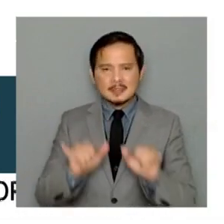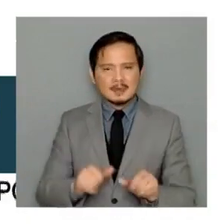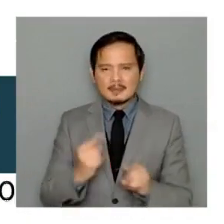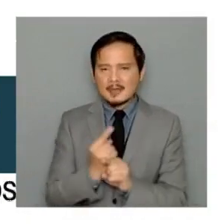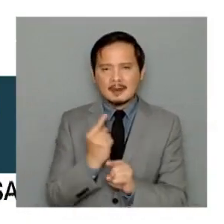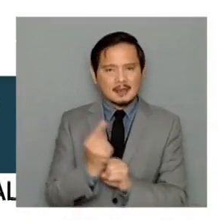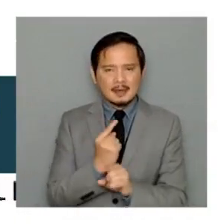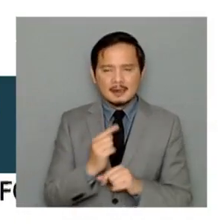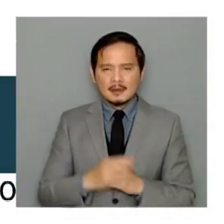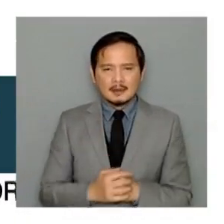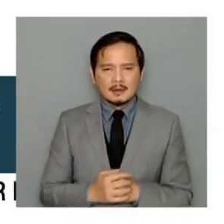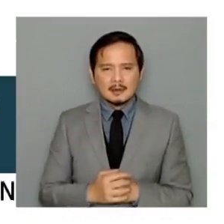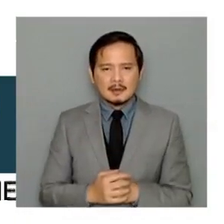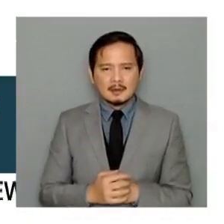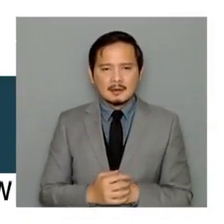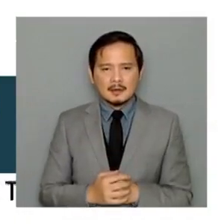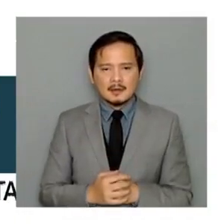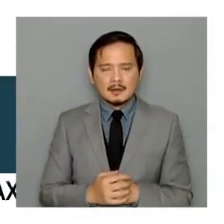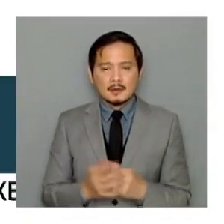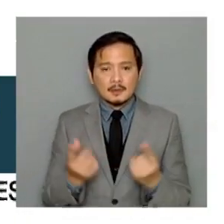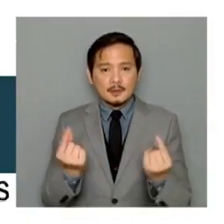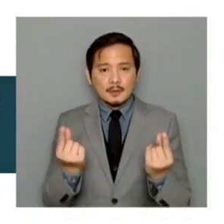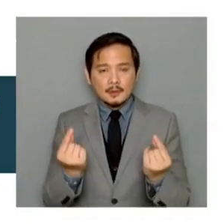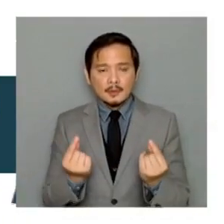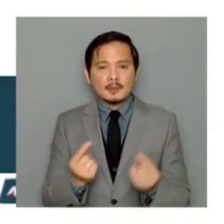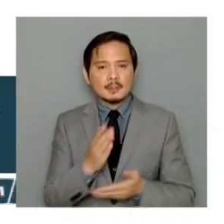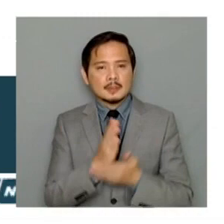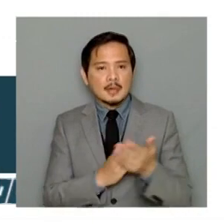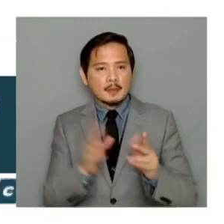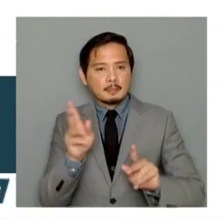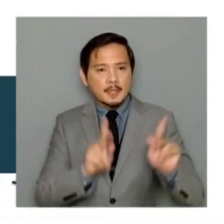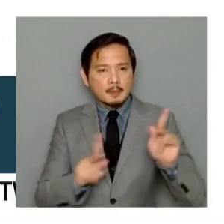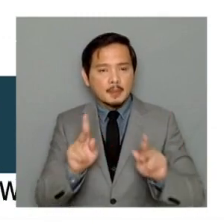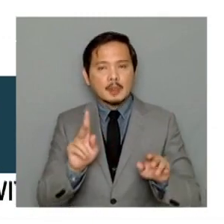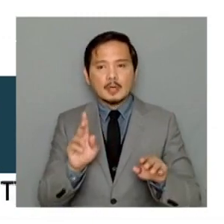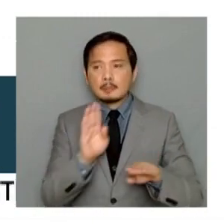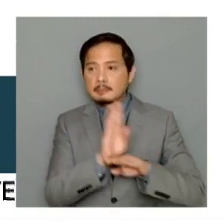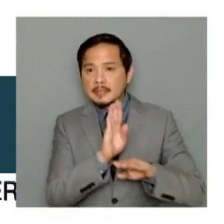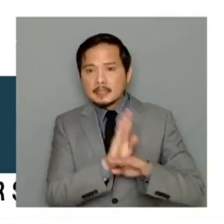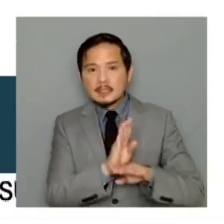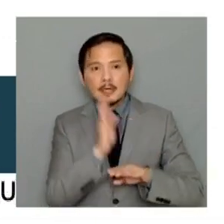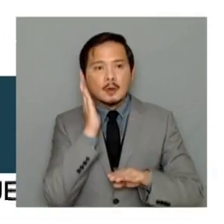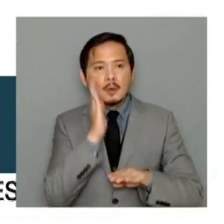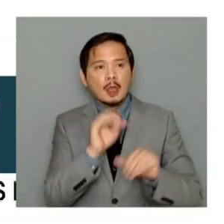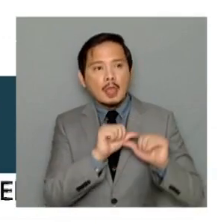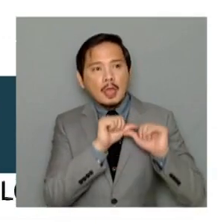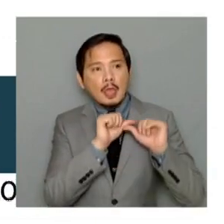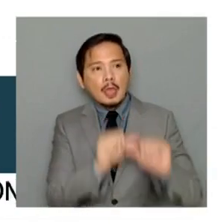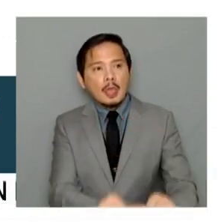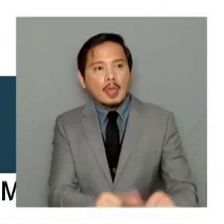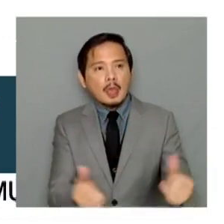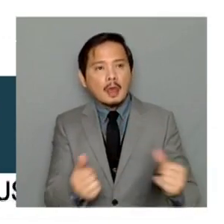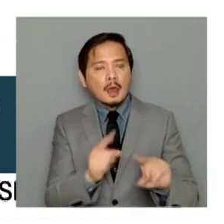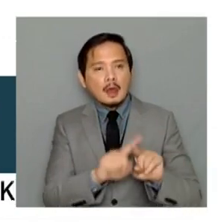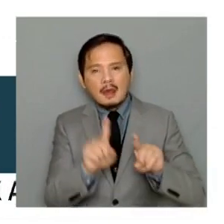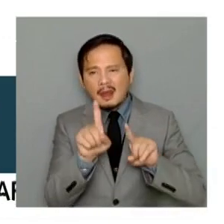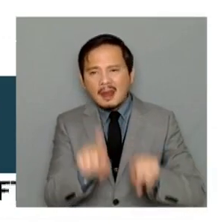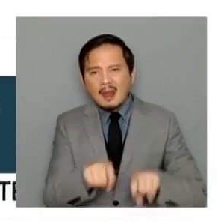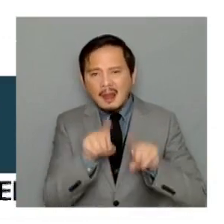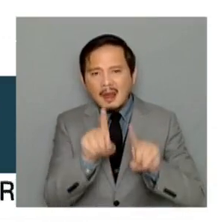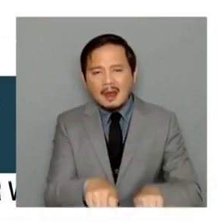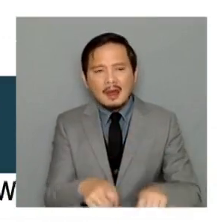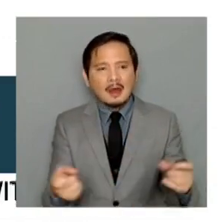actually letting people and some businesses continue with mining and other extractive